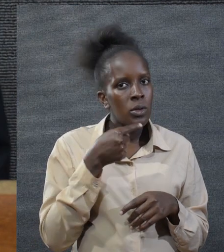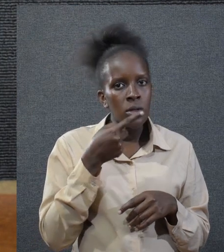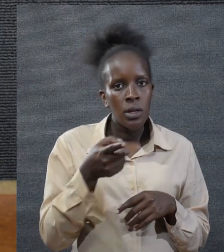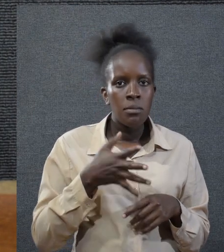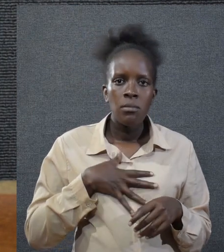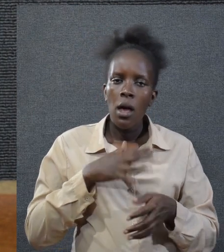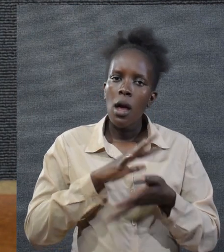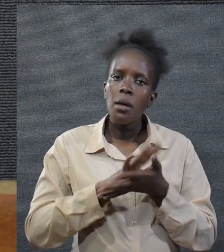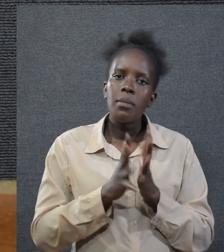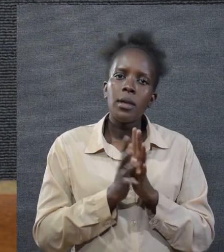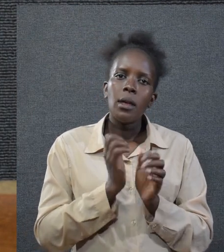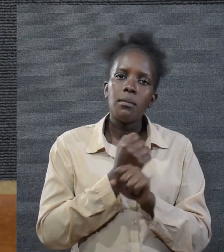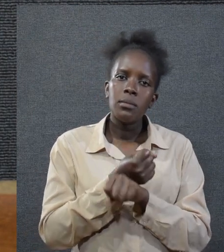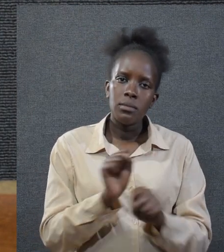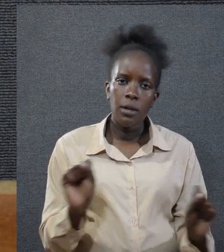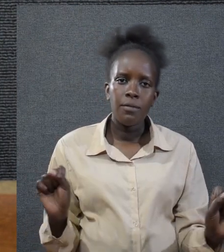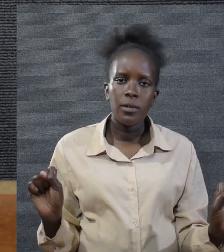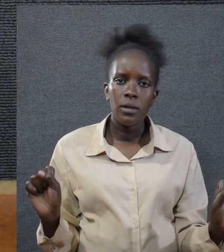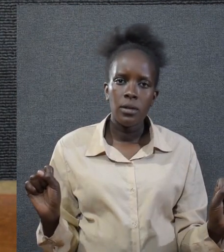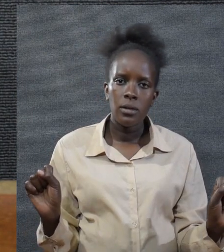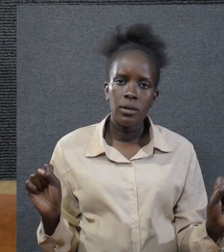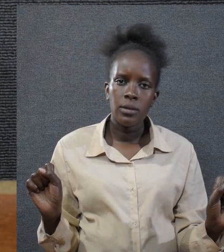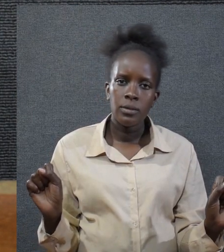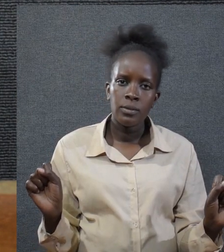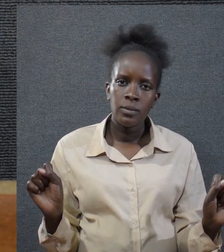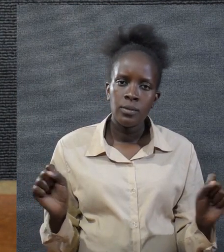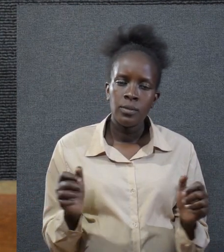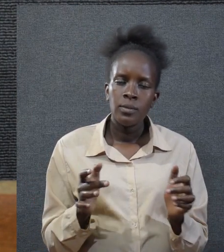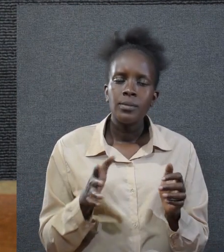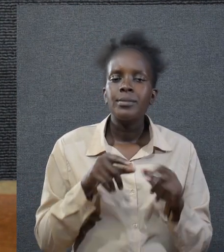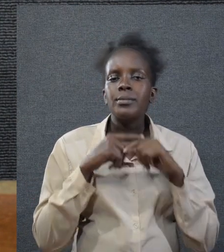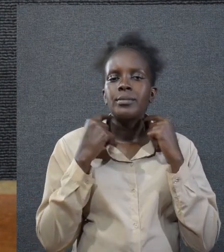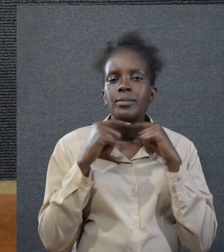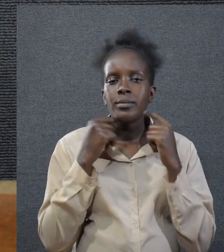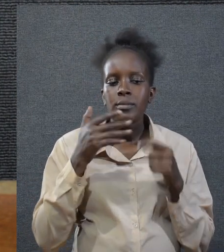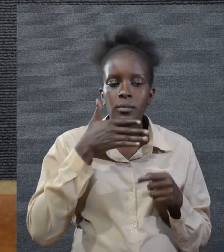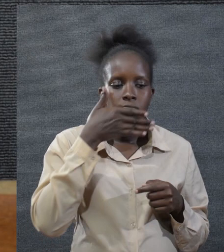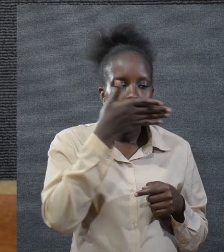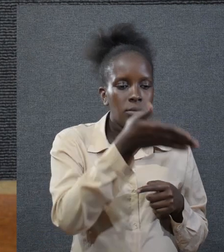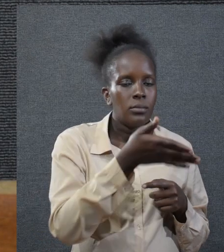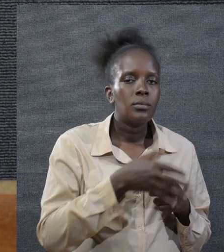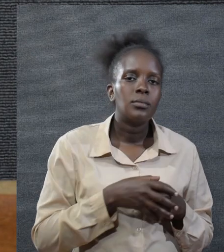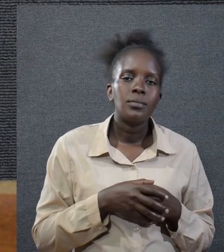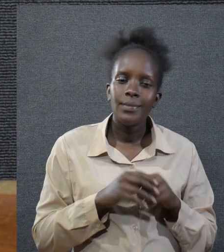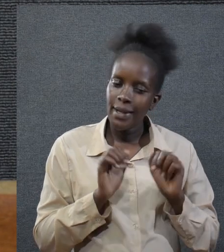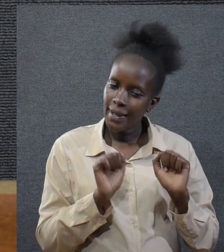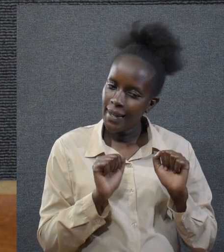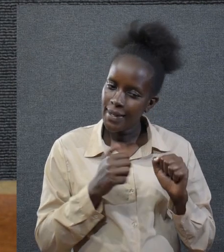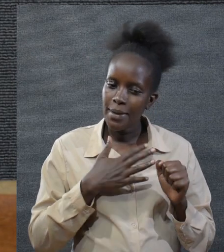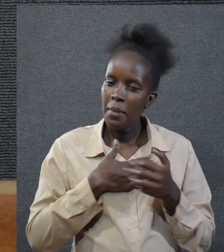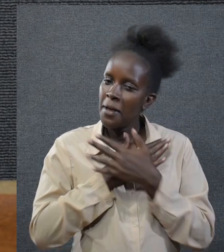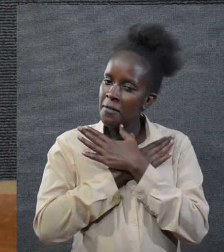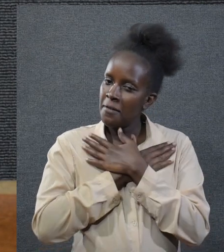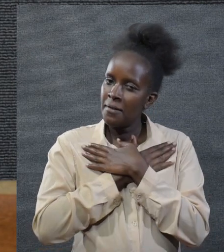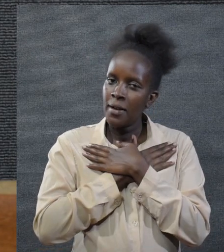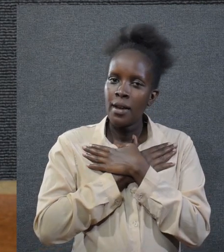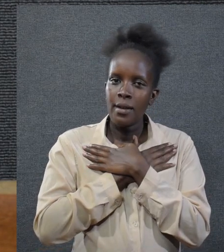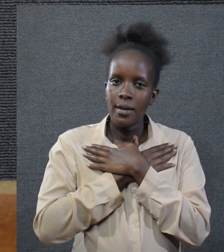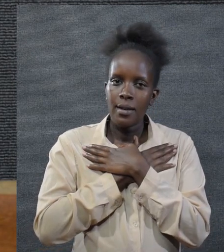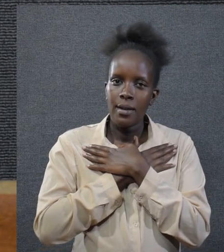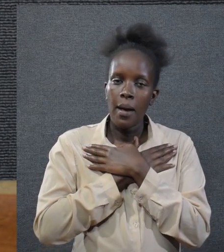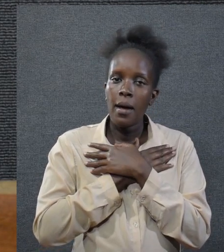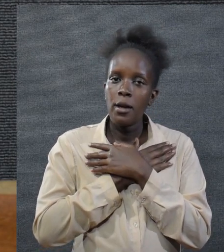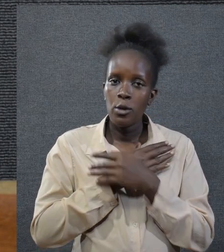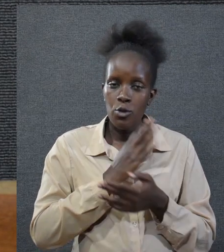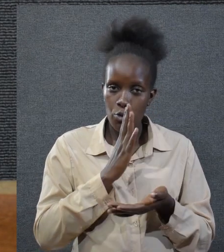I thought you said I got saved. Pastor replied, Yes,